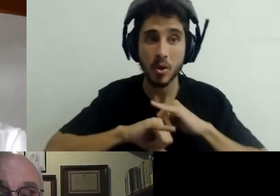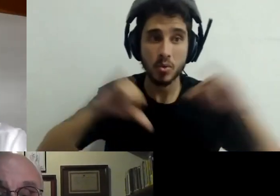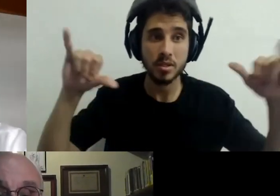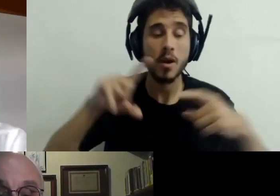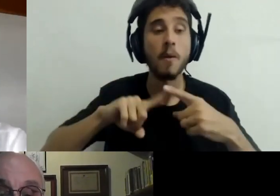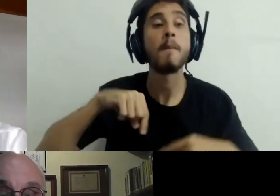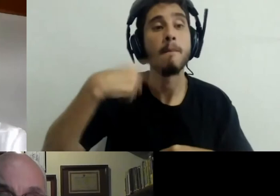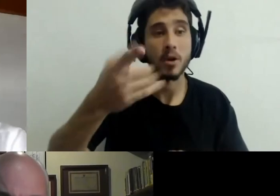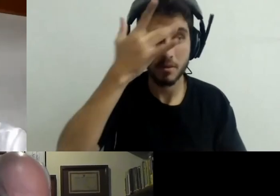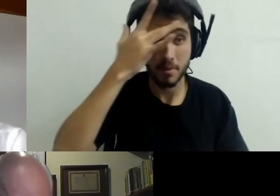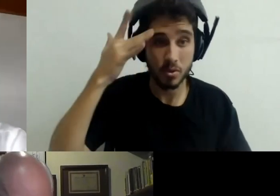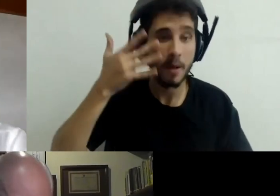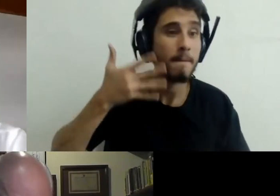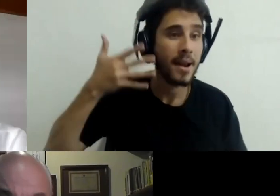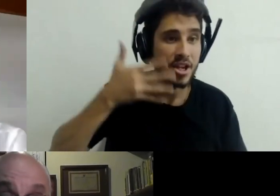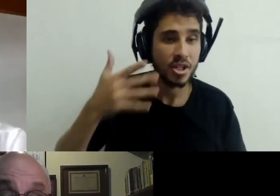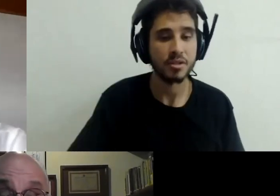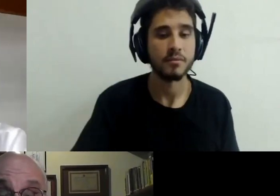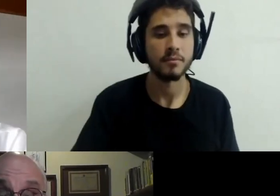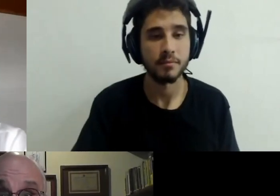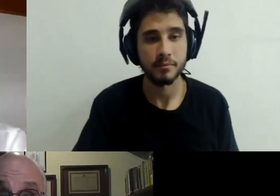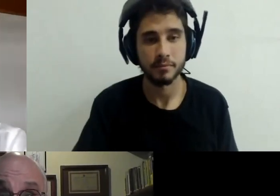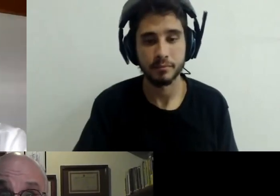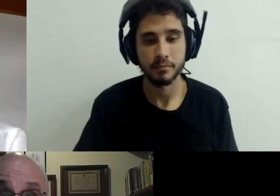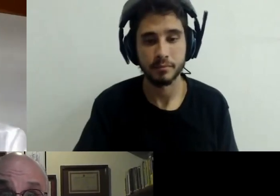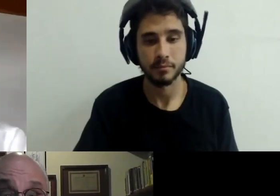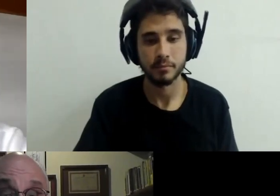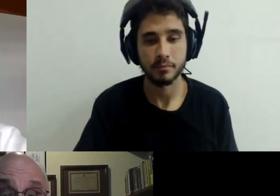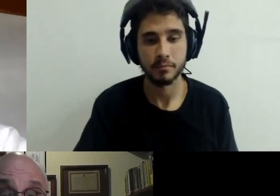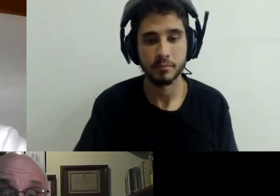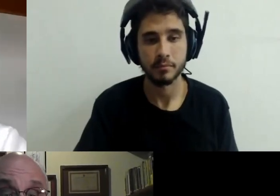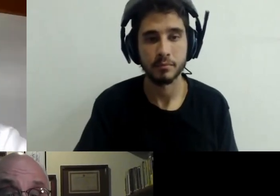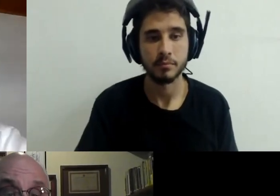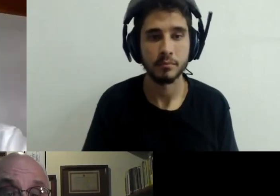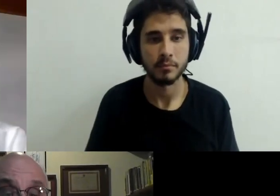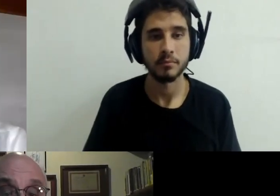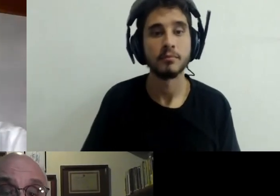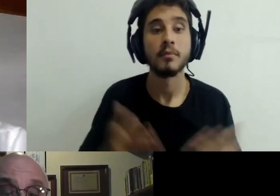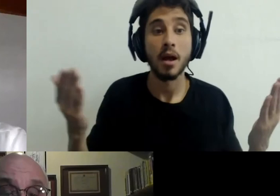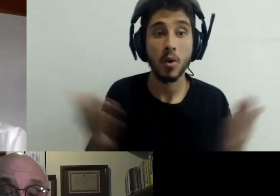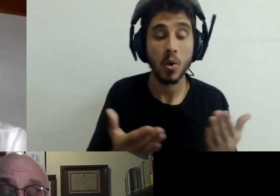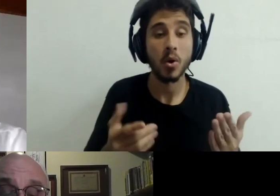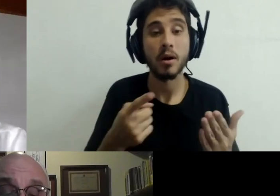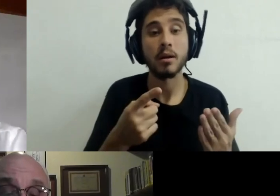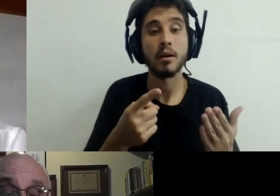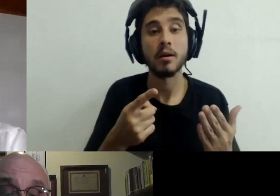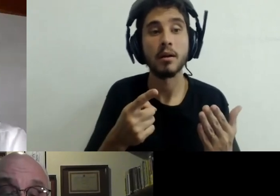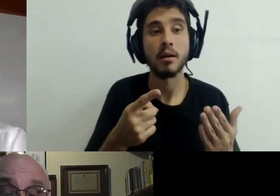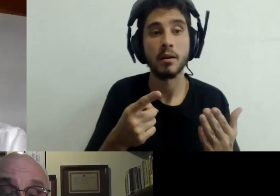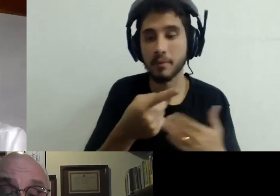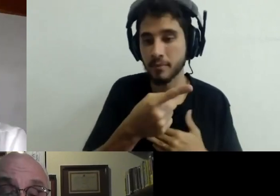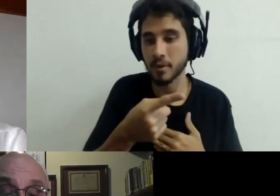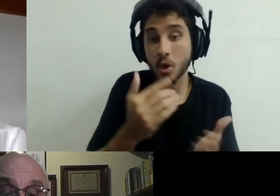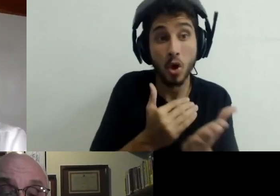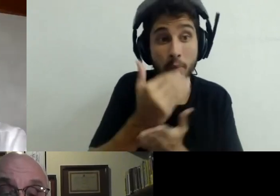Nós vamos dar um intervalinho de cinco minutos. Recomeçamos às 19 horas com o nosso